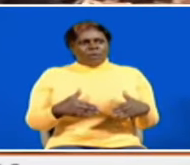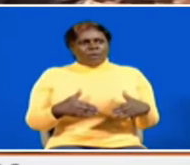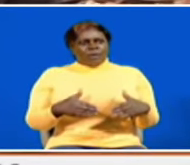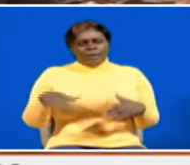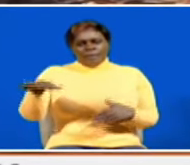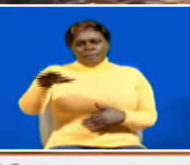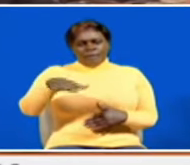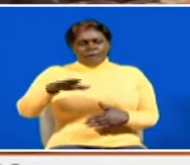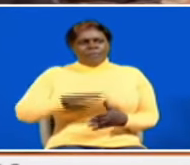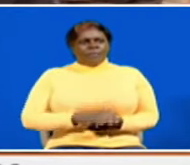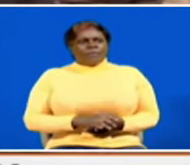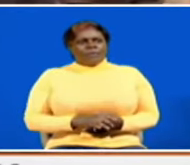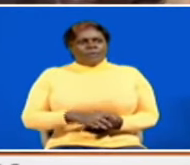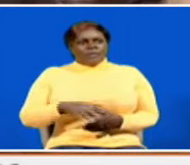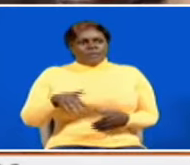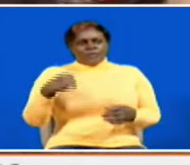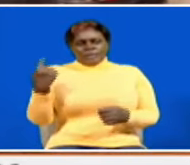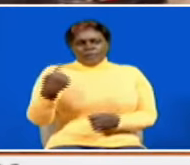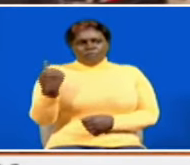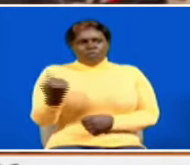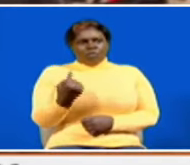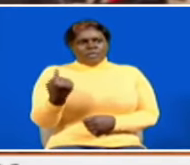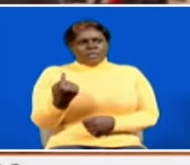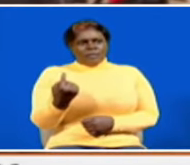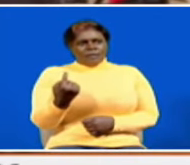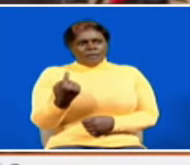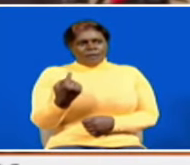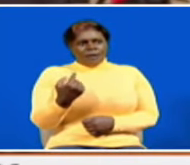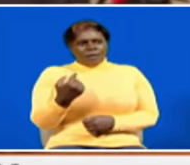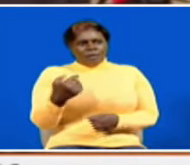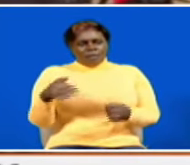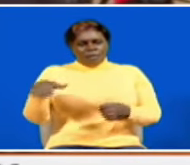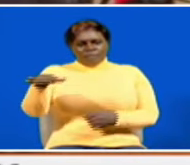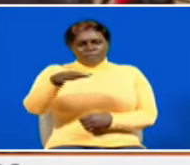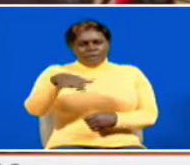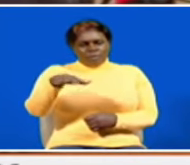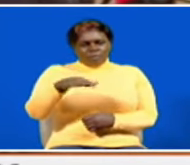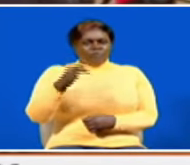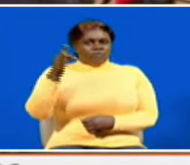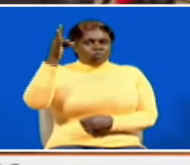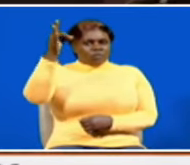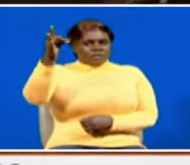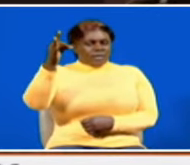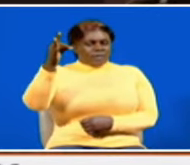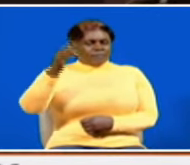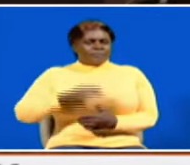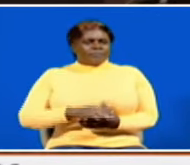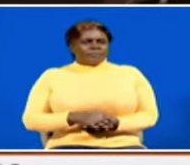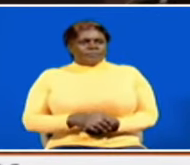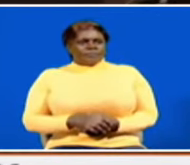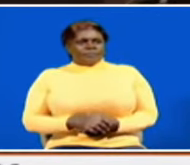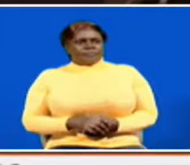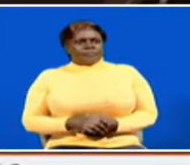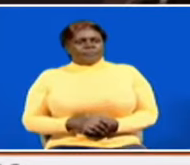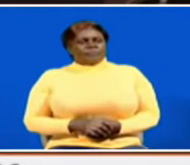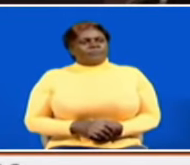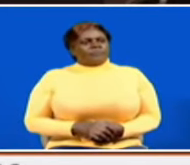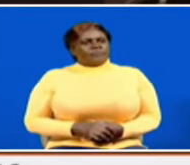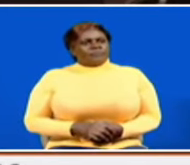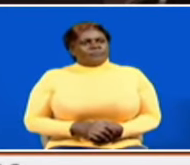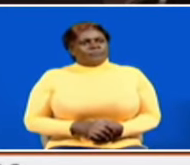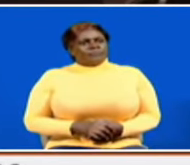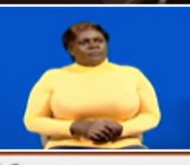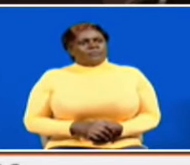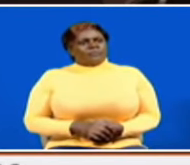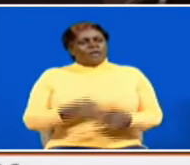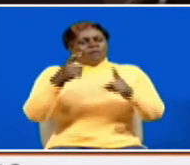environment we are only holding the environment in custody for future generations sometimes it's not so bad to also look at